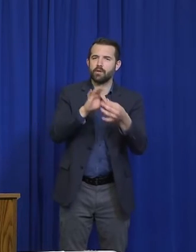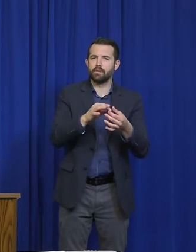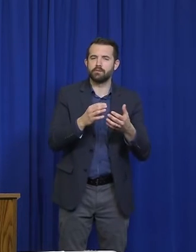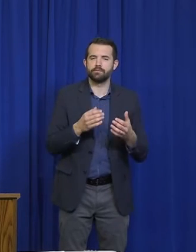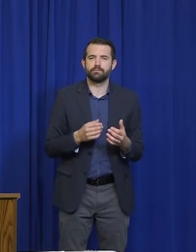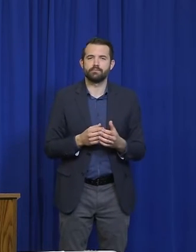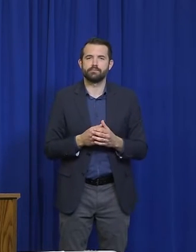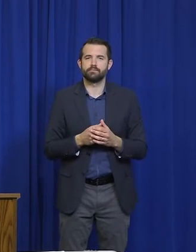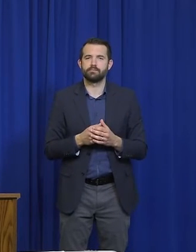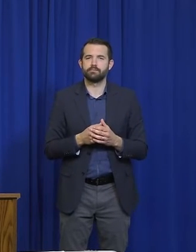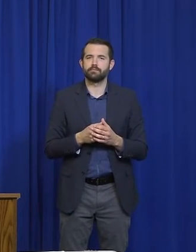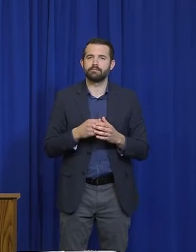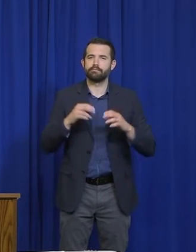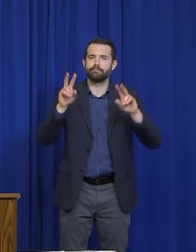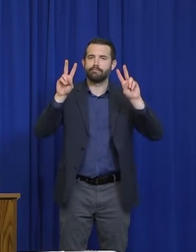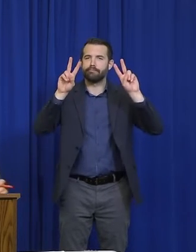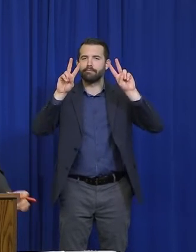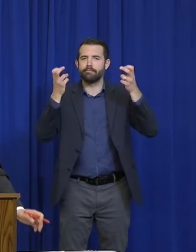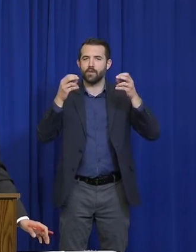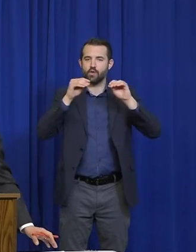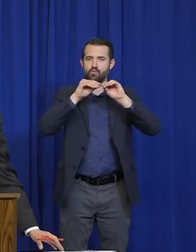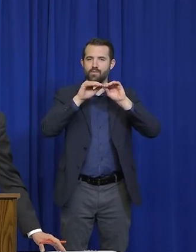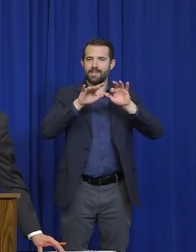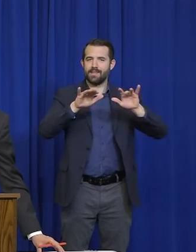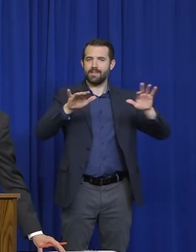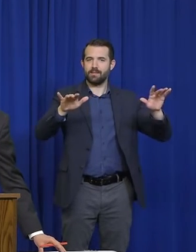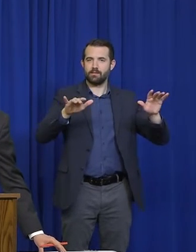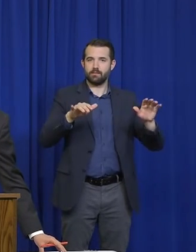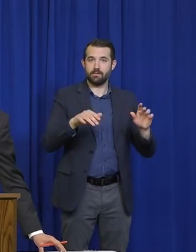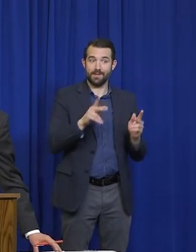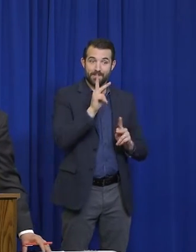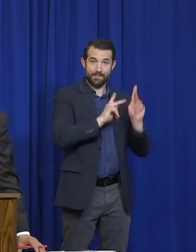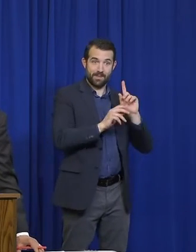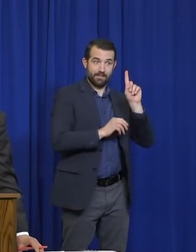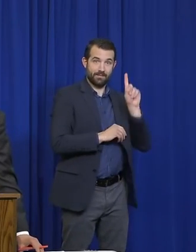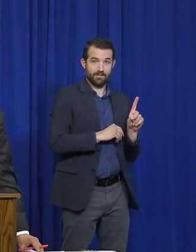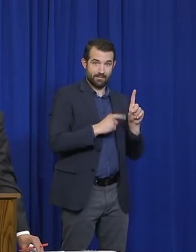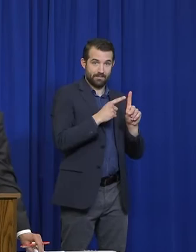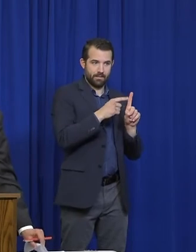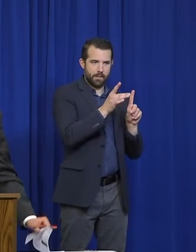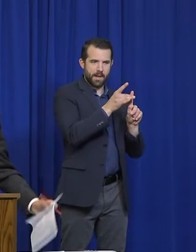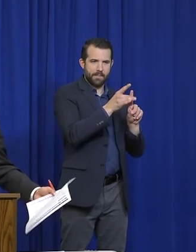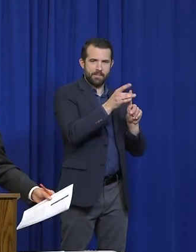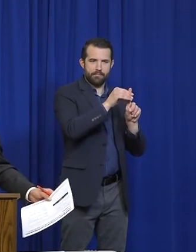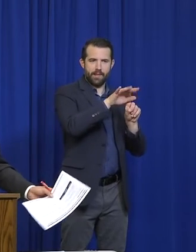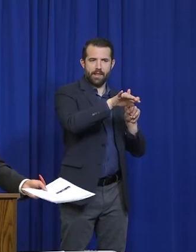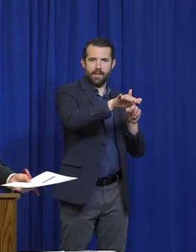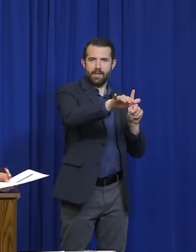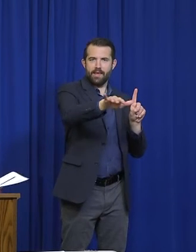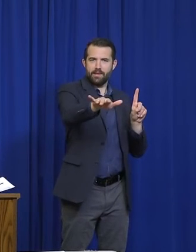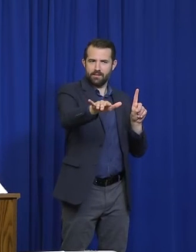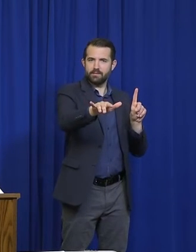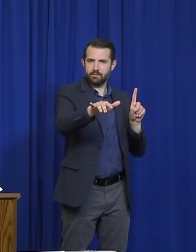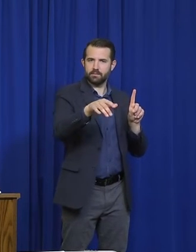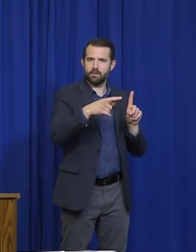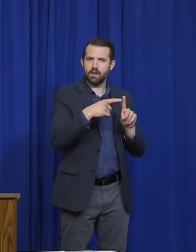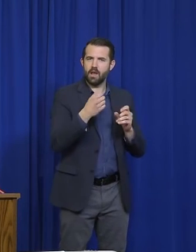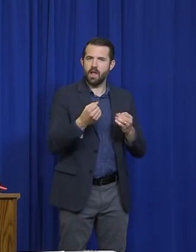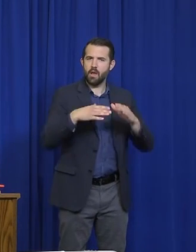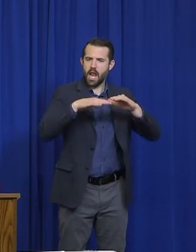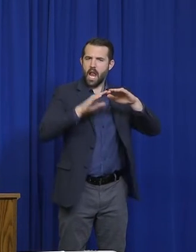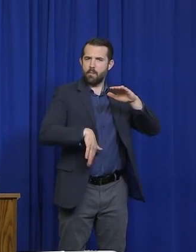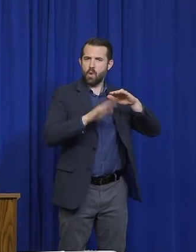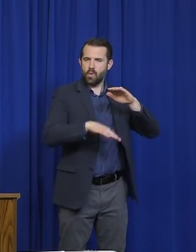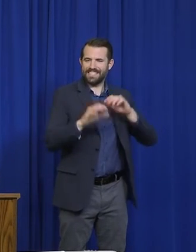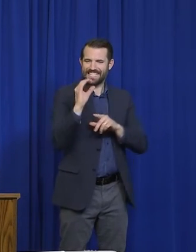R factor, the transmission rate from person to person, and making sure that that gets below zero or as close to –